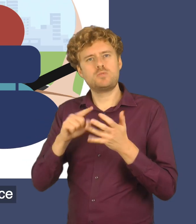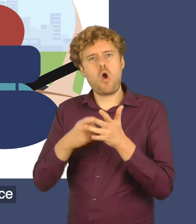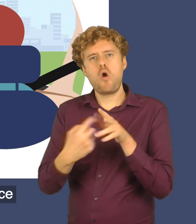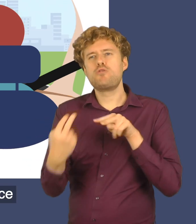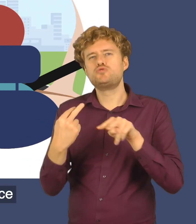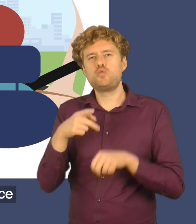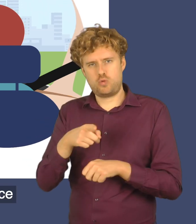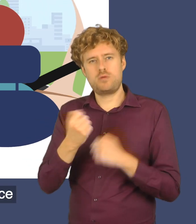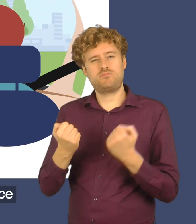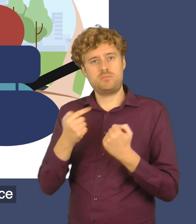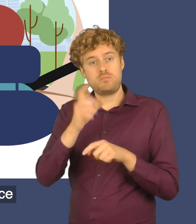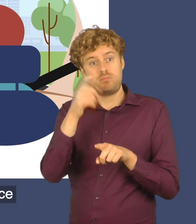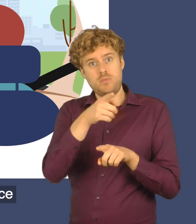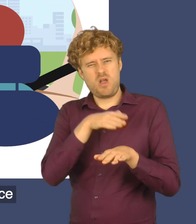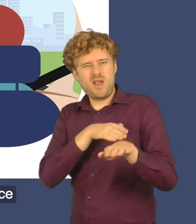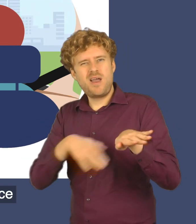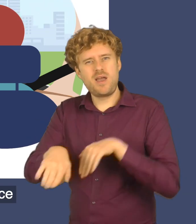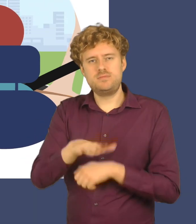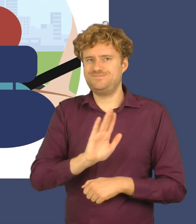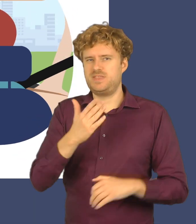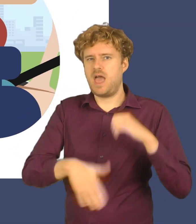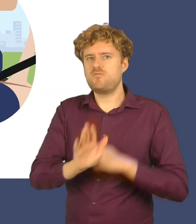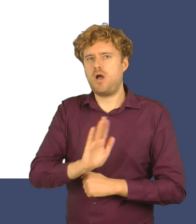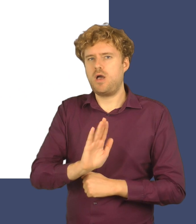plenty of room and follow at a safe distance instead.